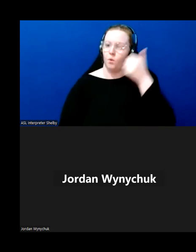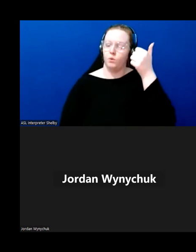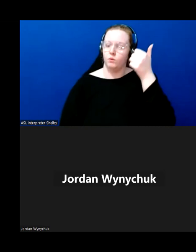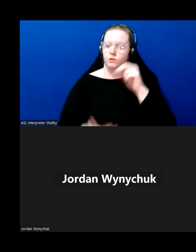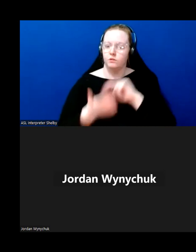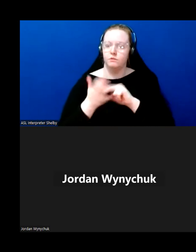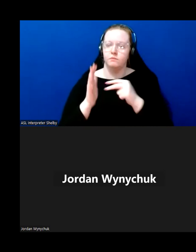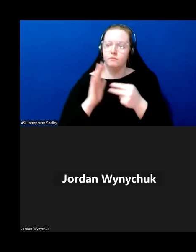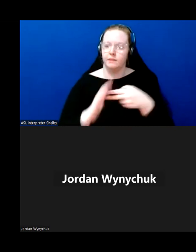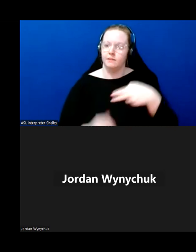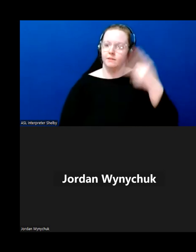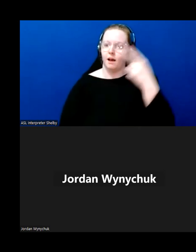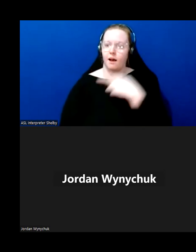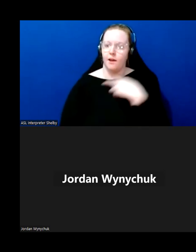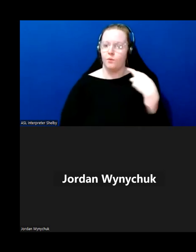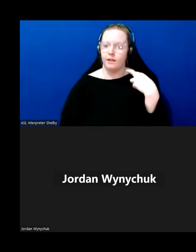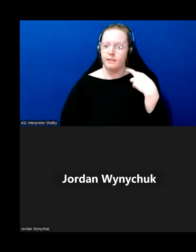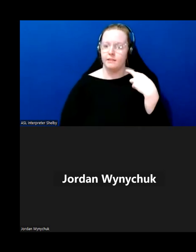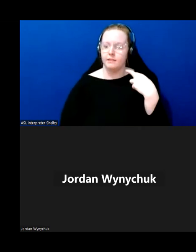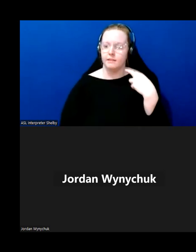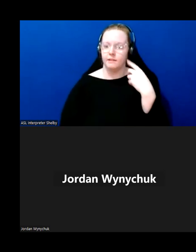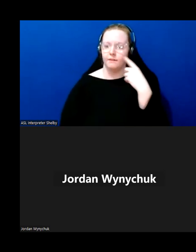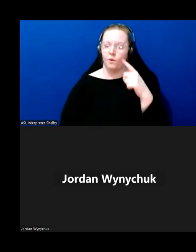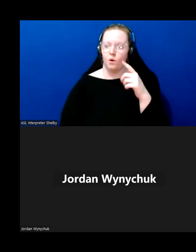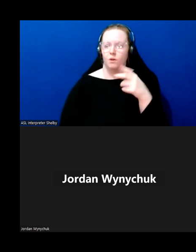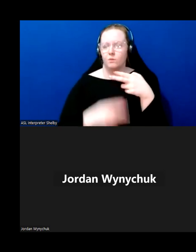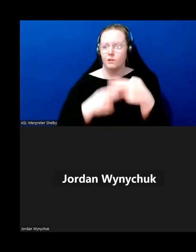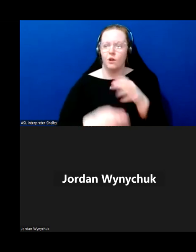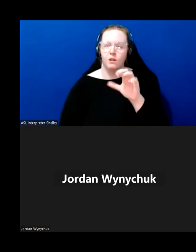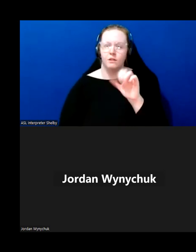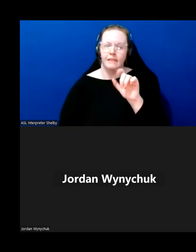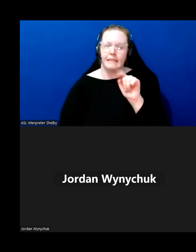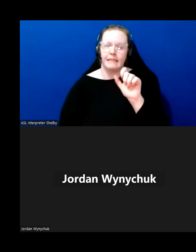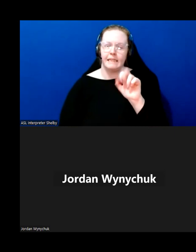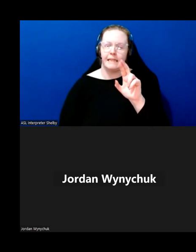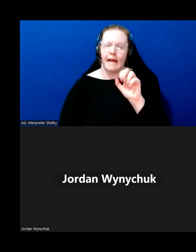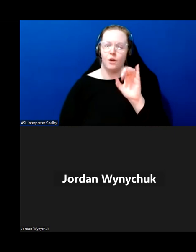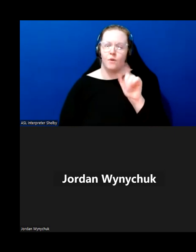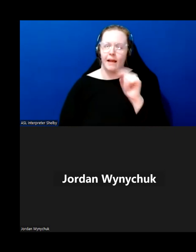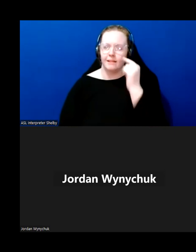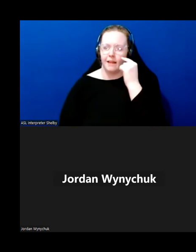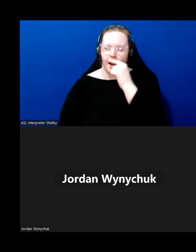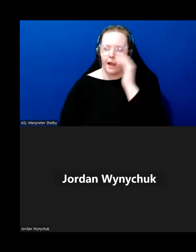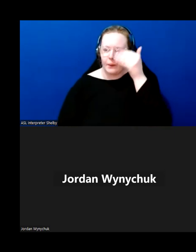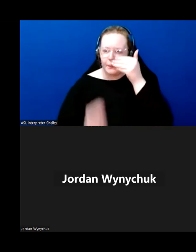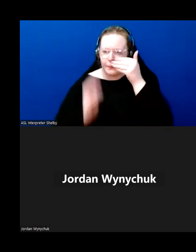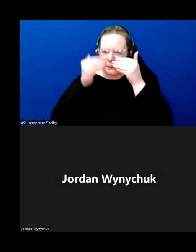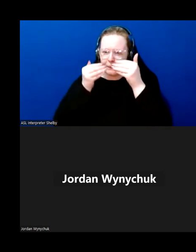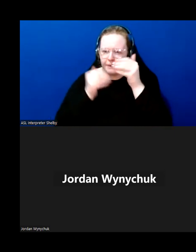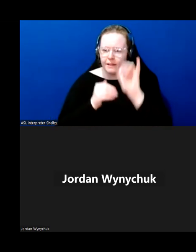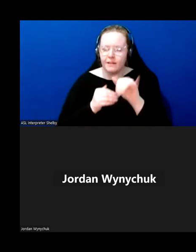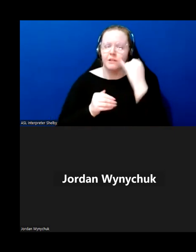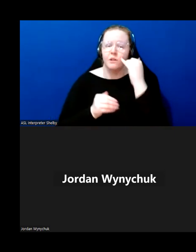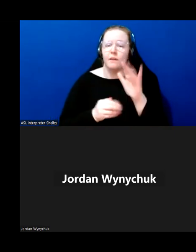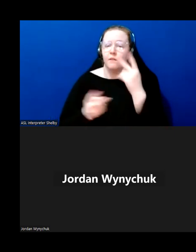risk of uh getting and getting cataracts uh so if your vision or hearing is impaired